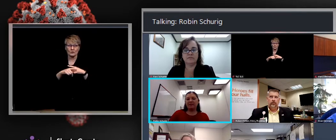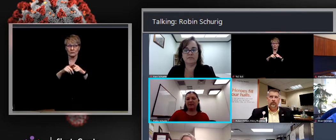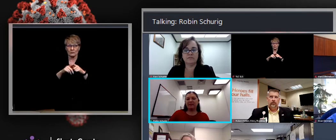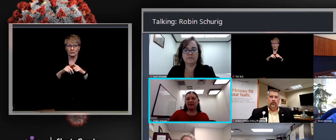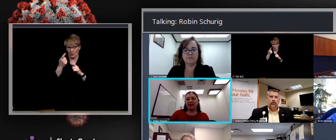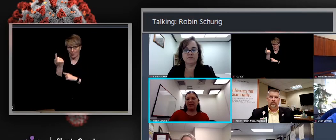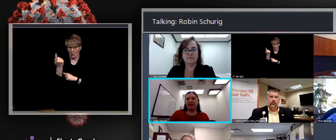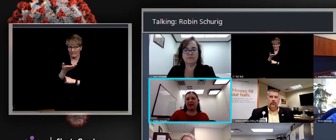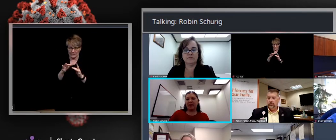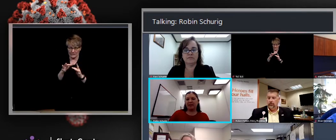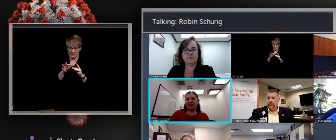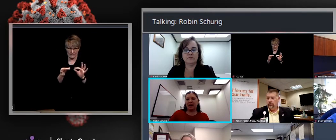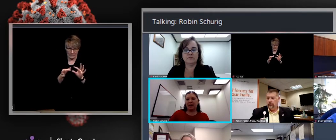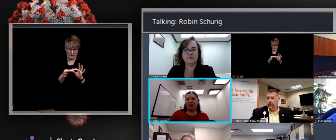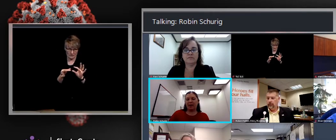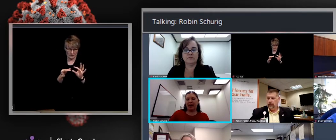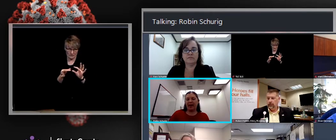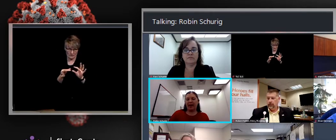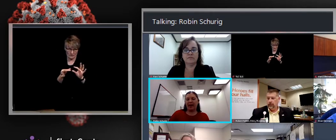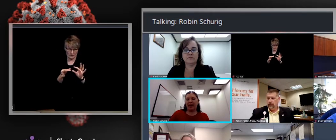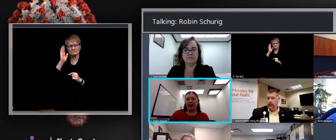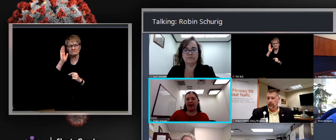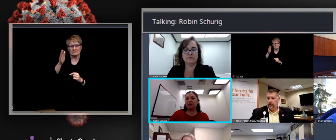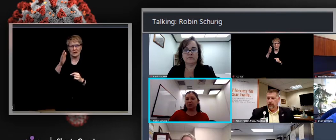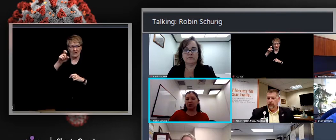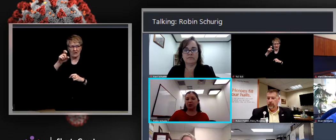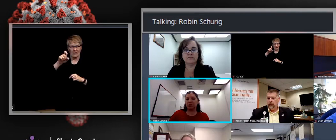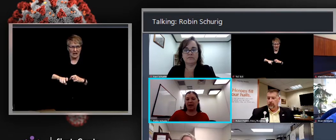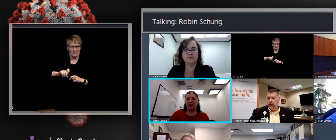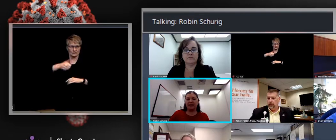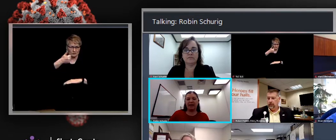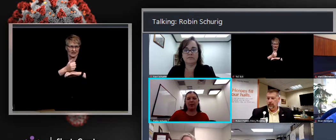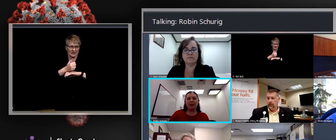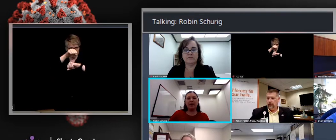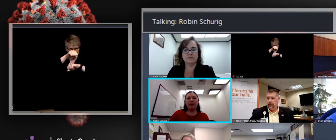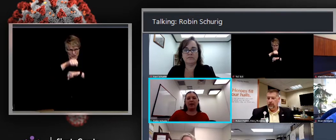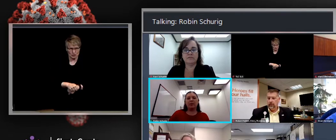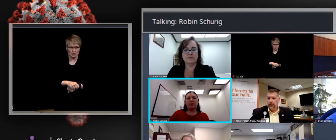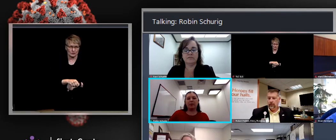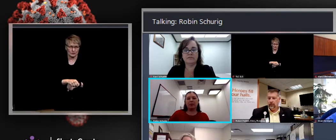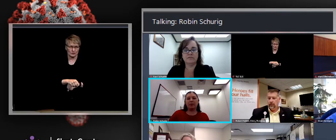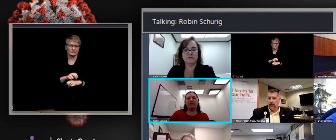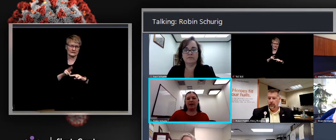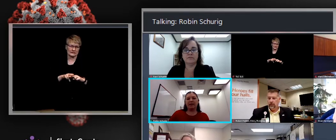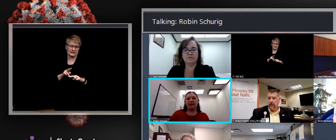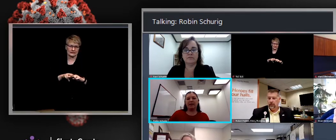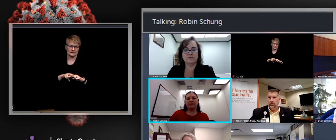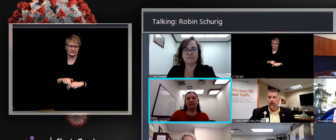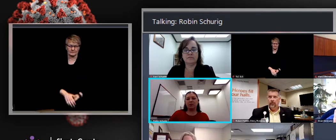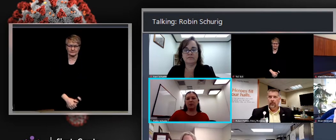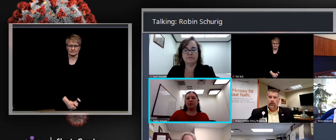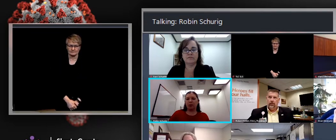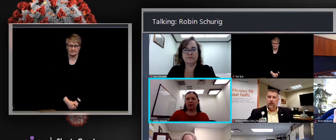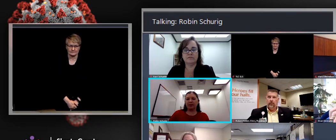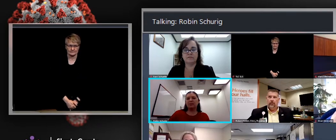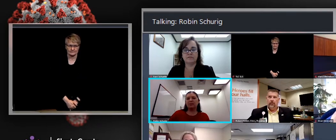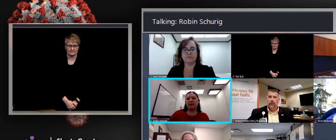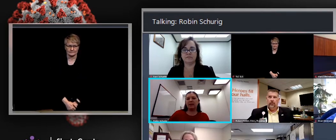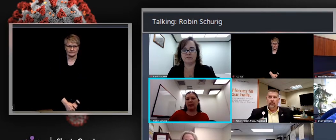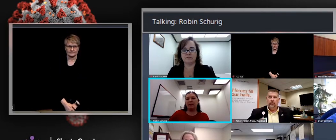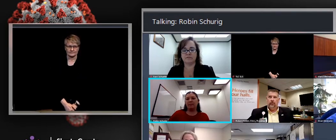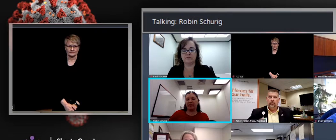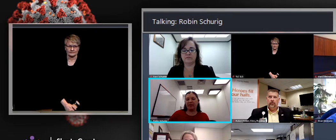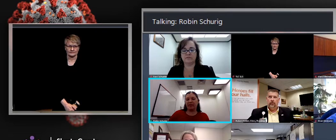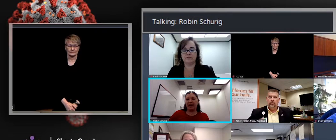And they have said that at that time when that guidance is released, which should be any day now, they will revise the youth sports